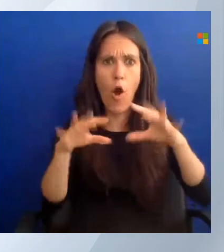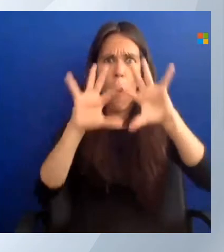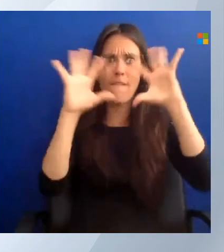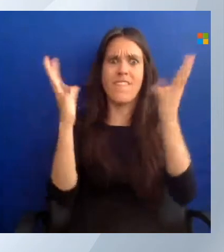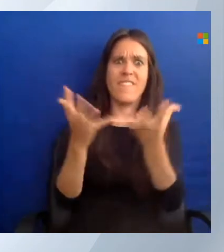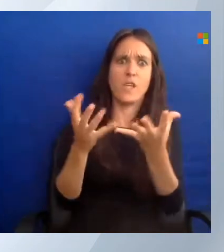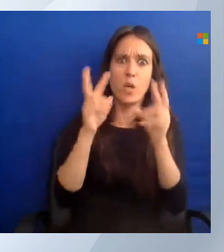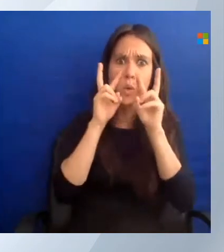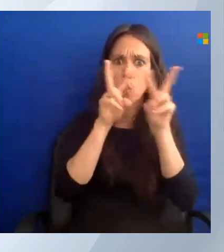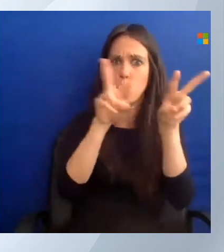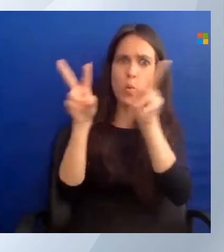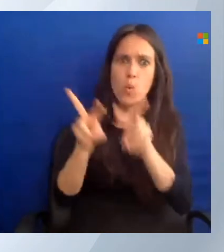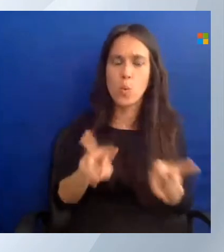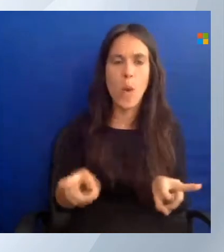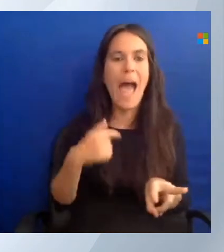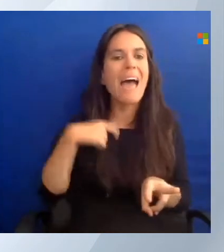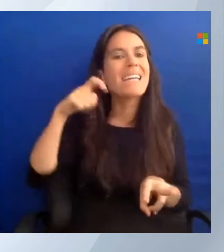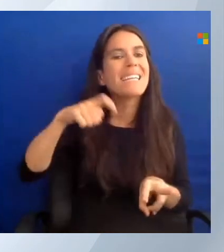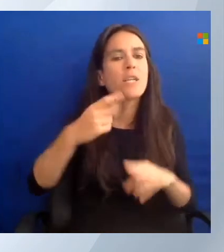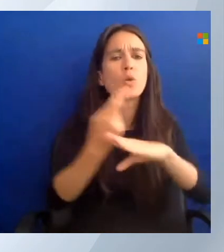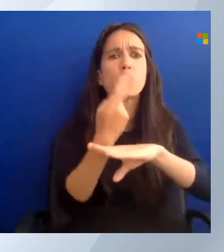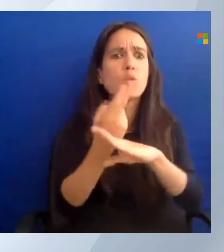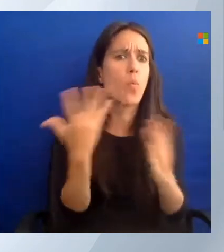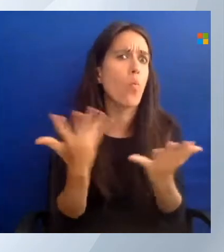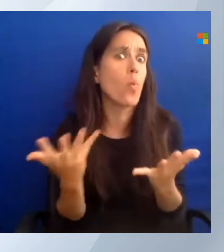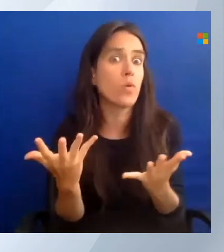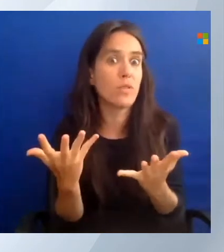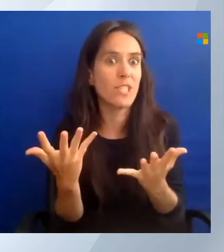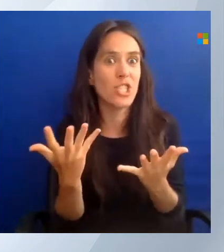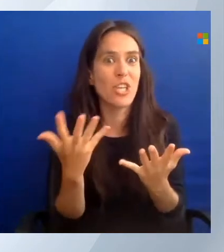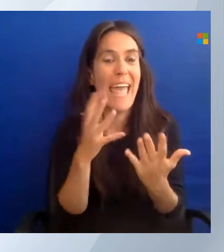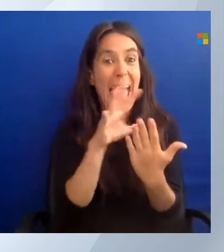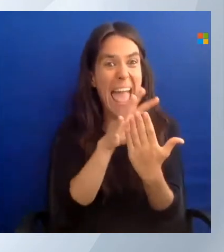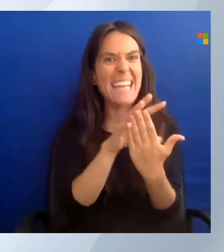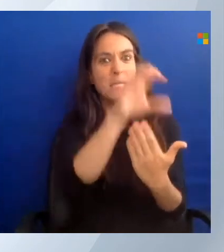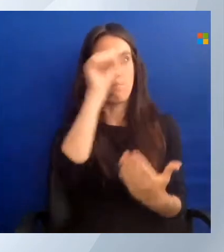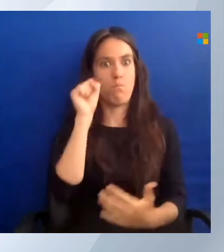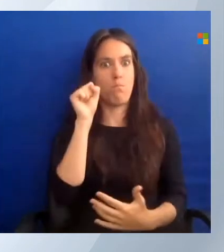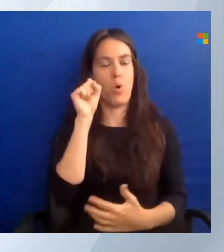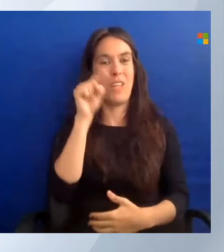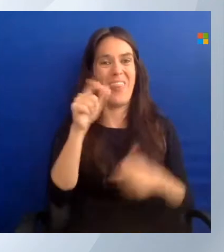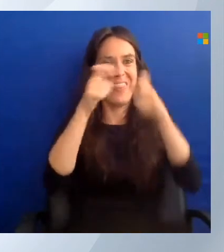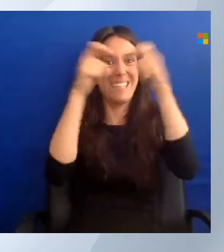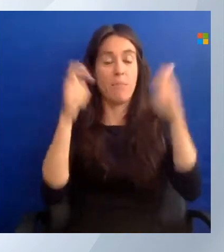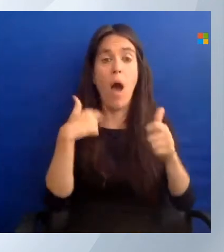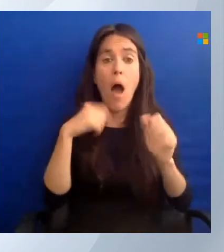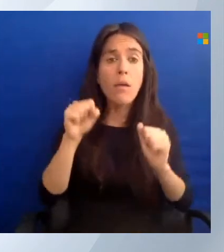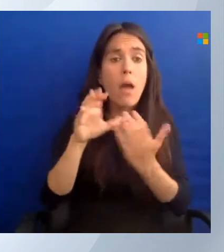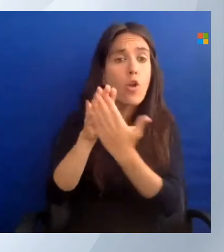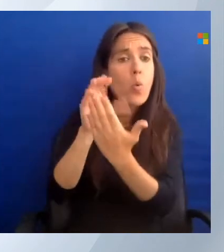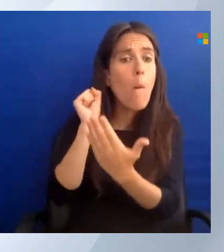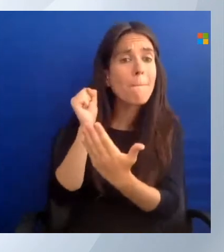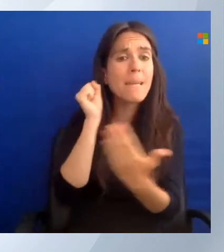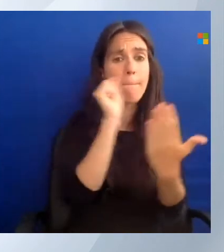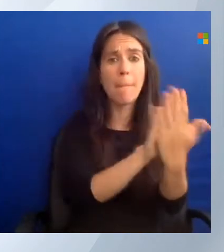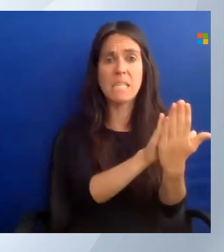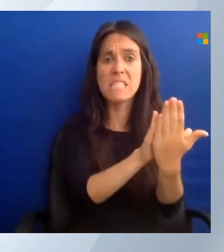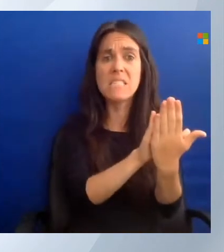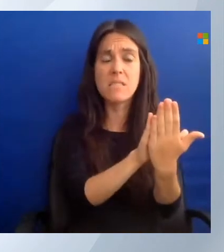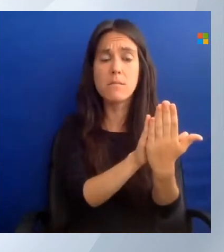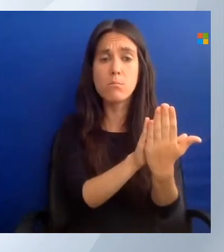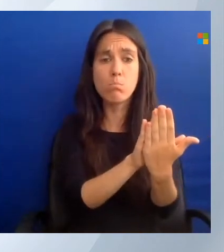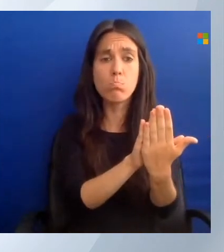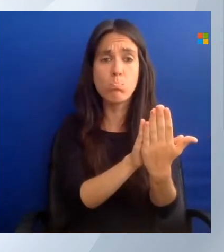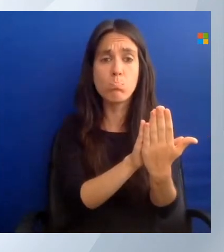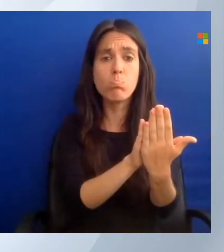need to use to export this template. I can just copy paste this which I will do for a little